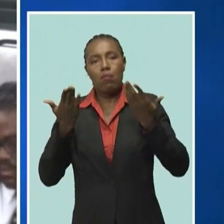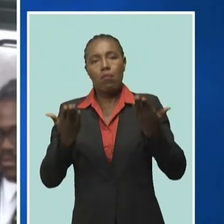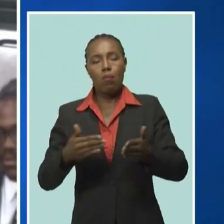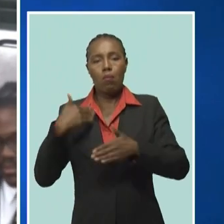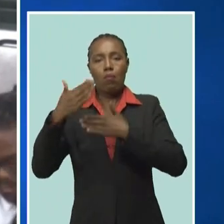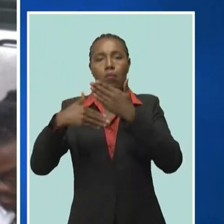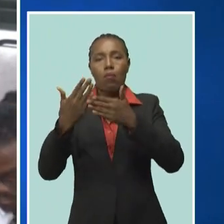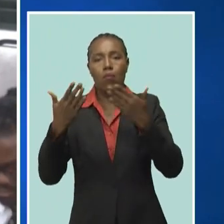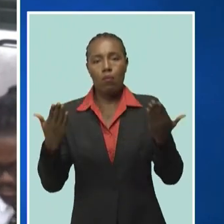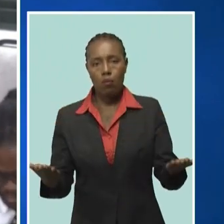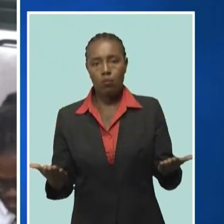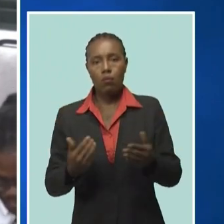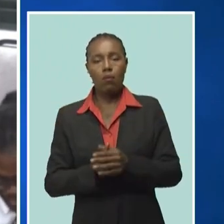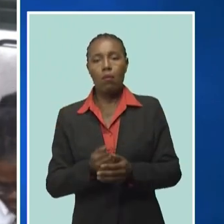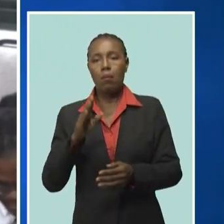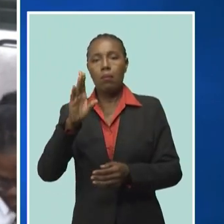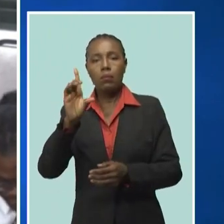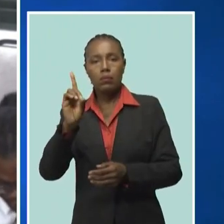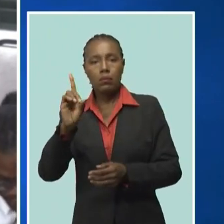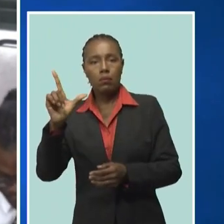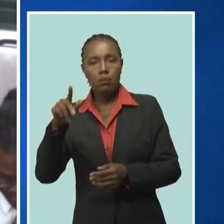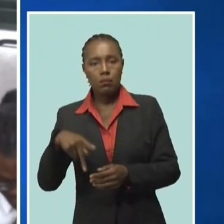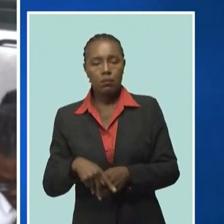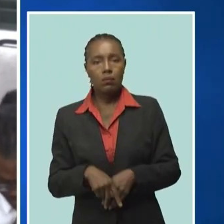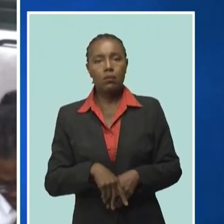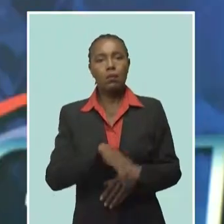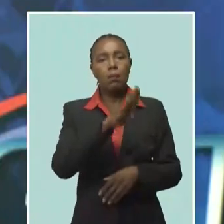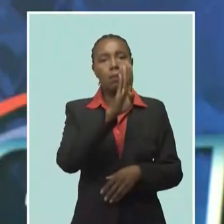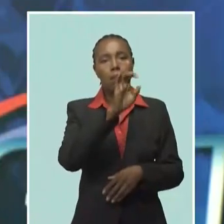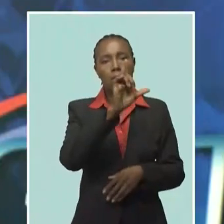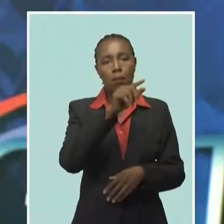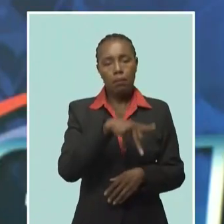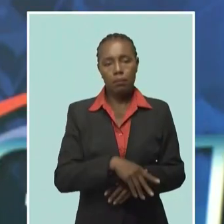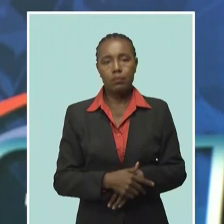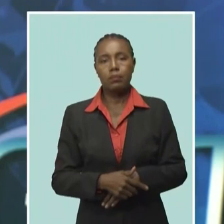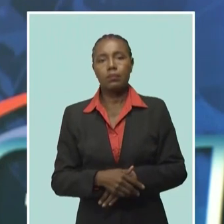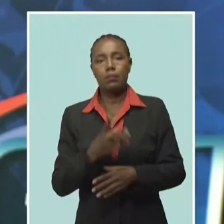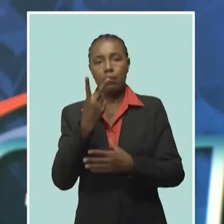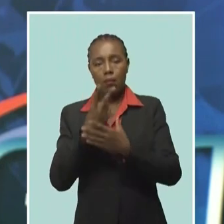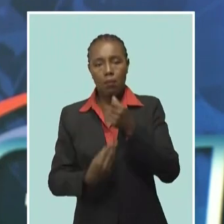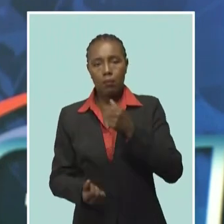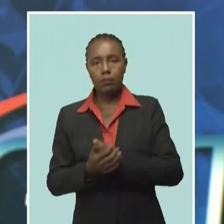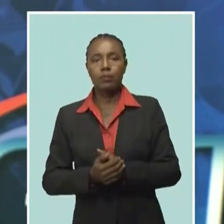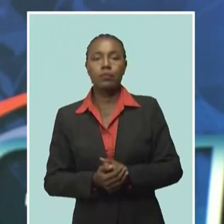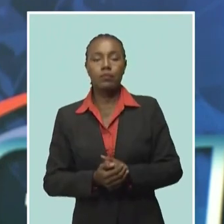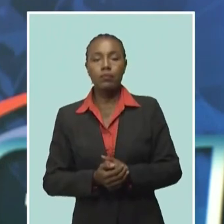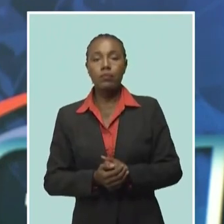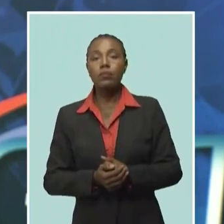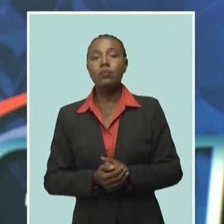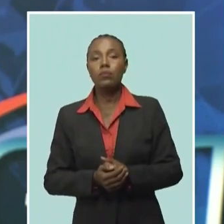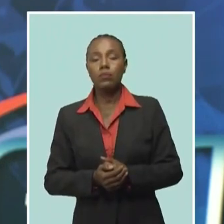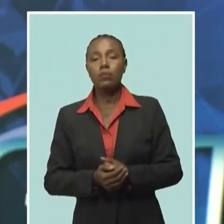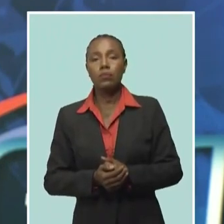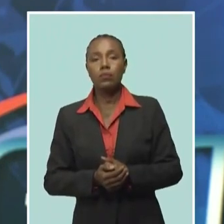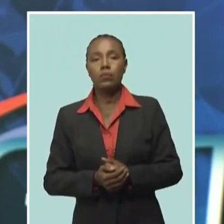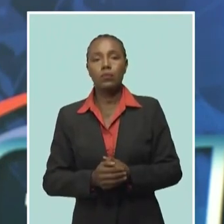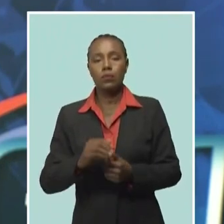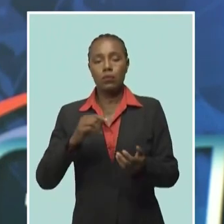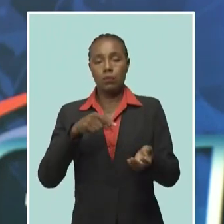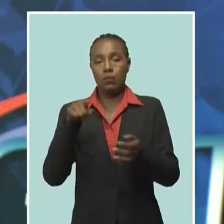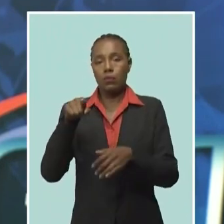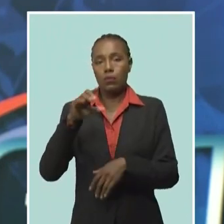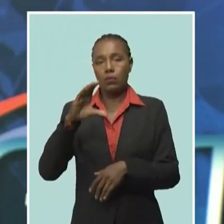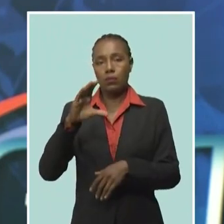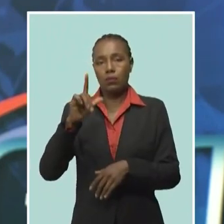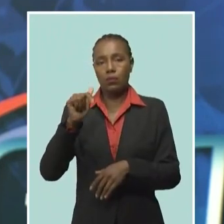members of Wolf Hoses of Parliament. Government Senator the Reverend Charles Morris cautioned about using the